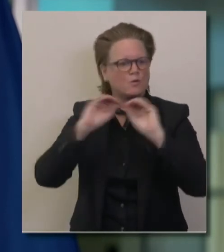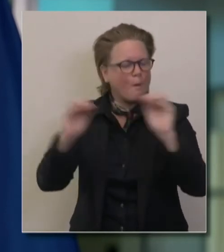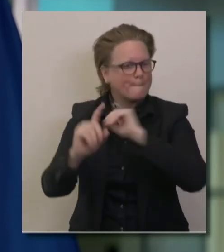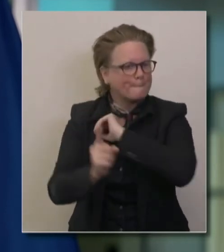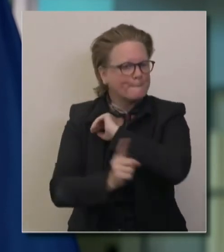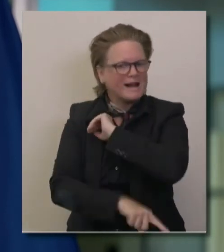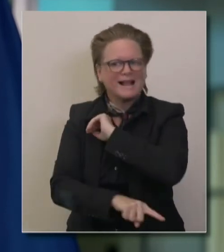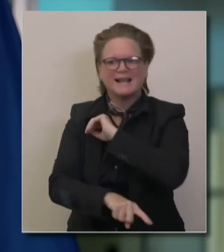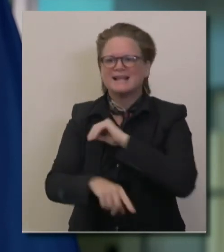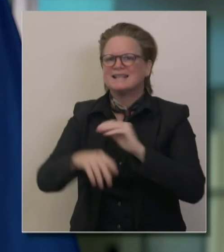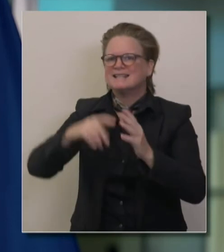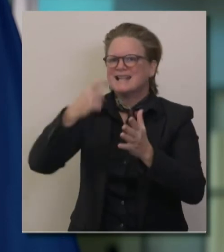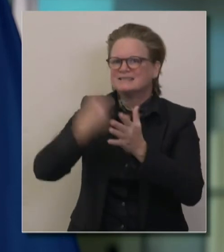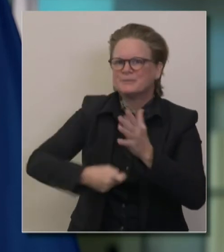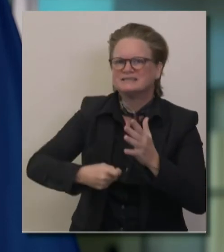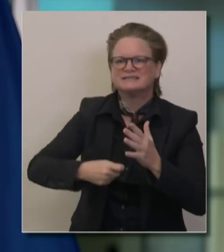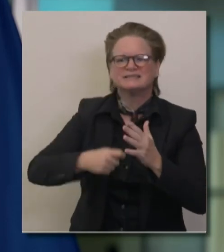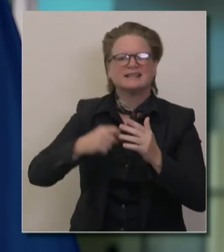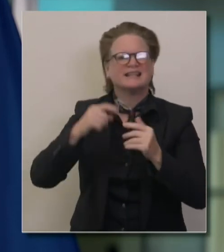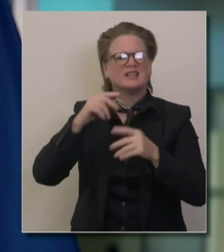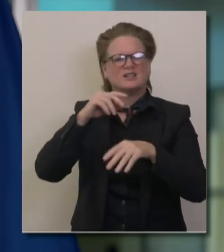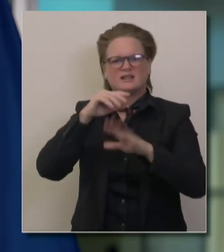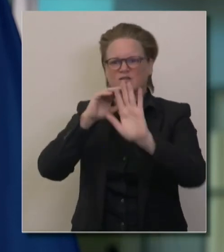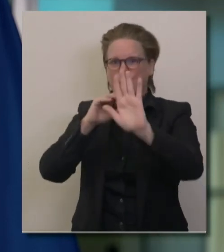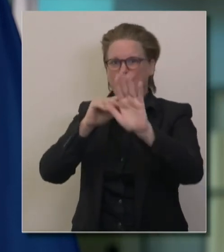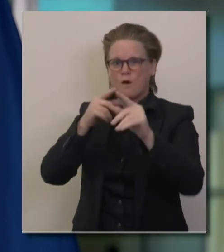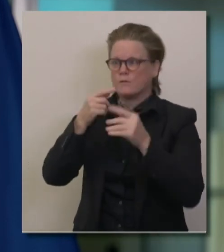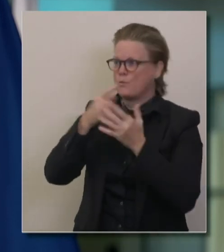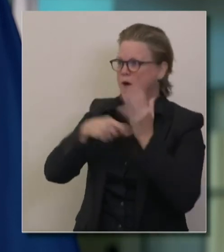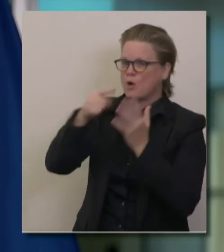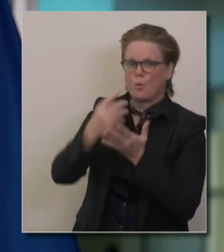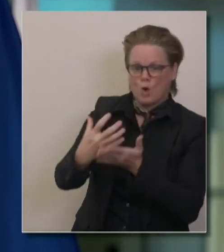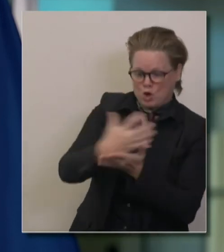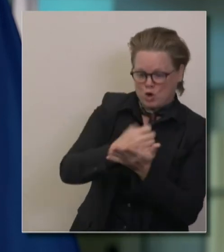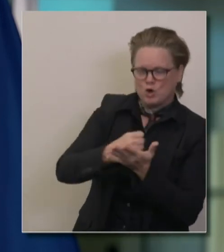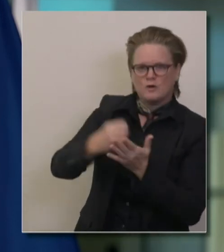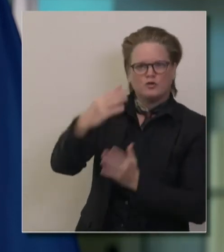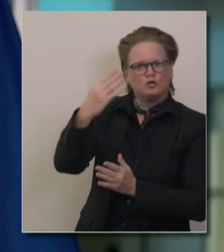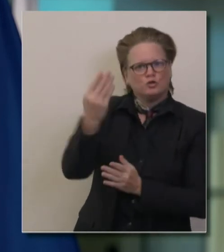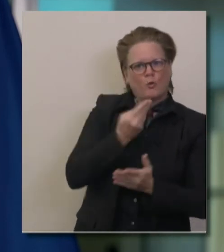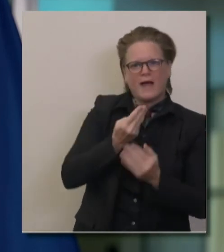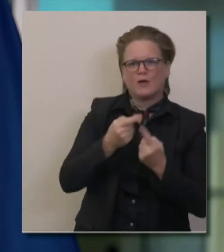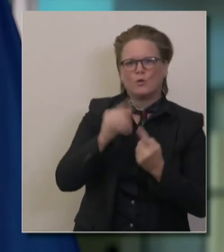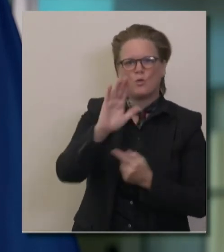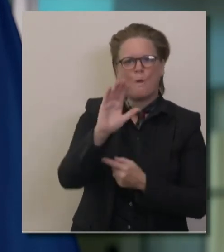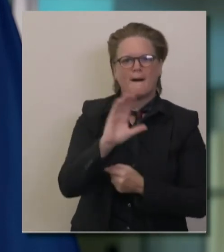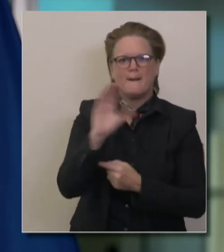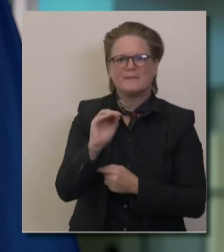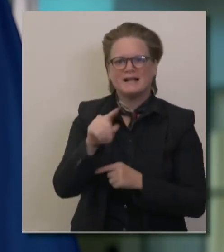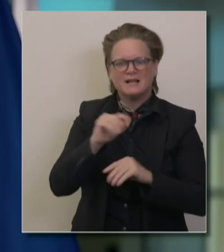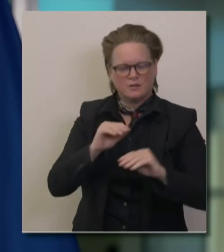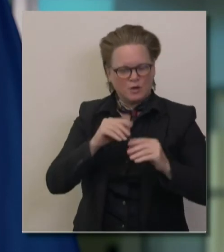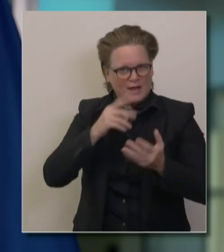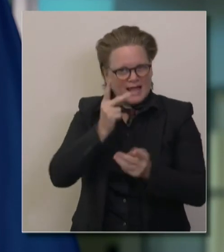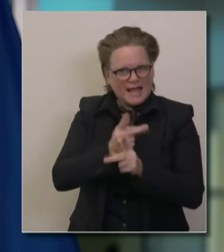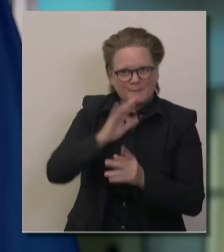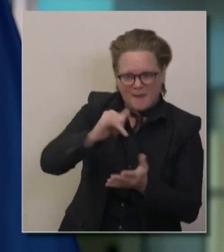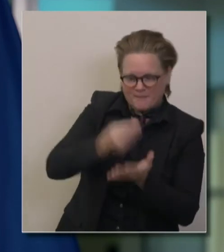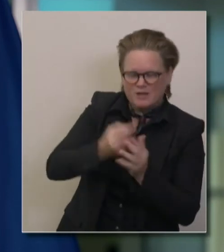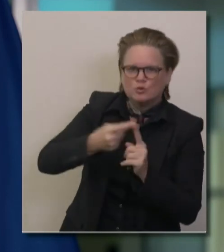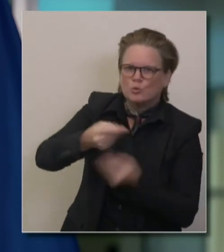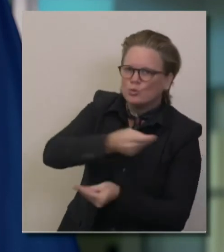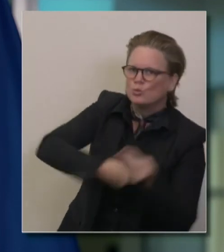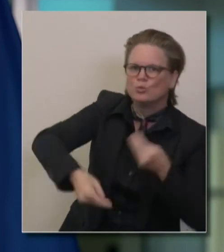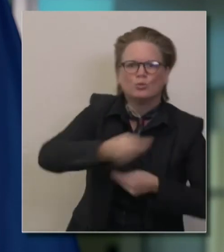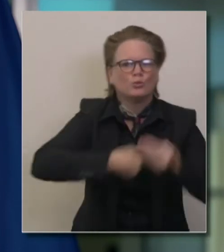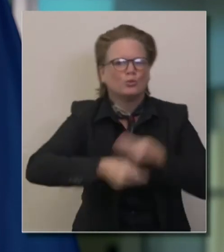utilize those dollars as a float to help support their business operations. Those are three specific actions that